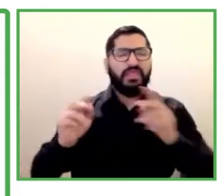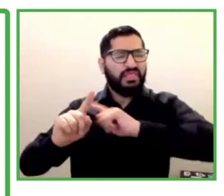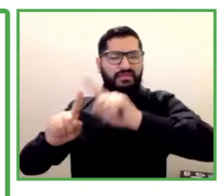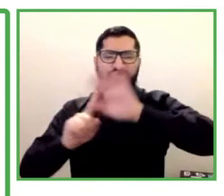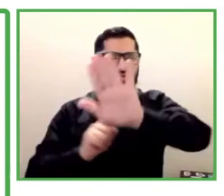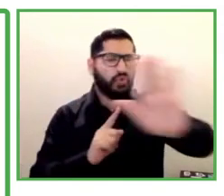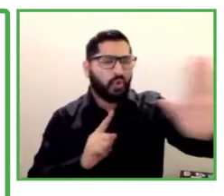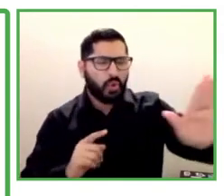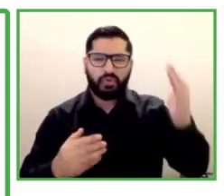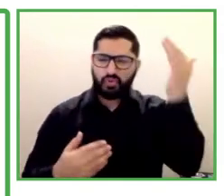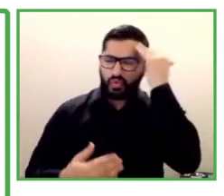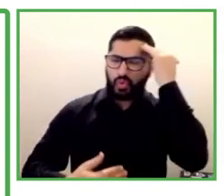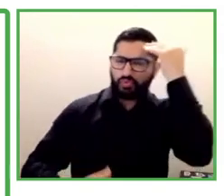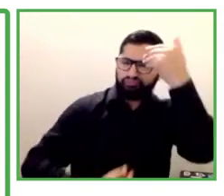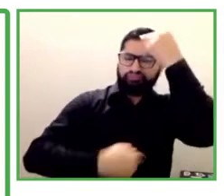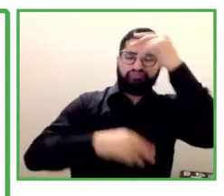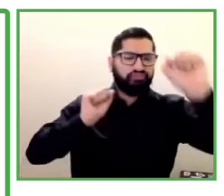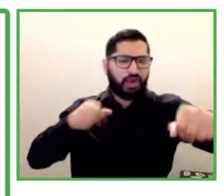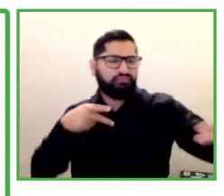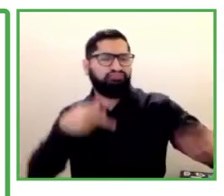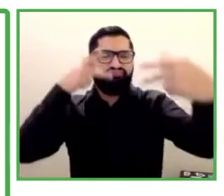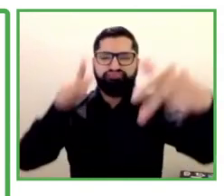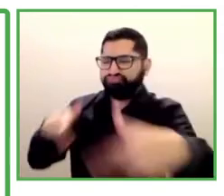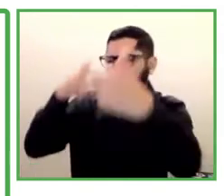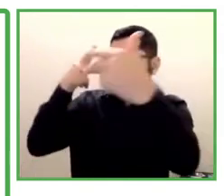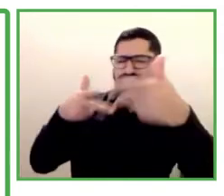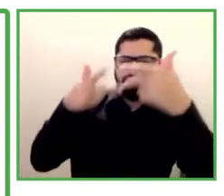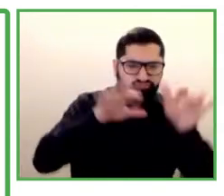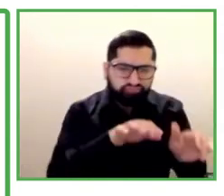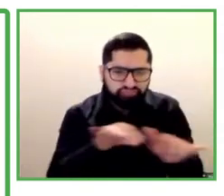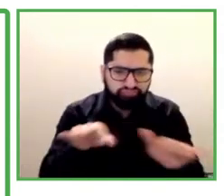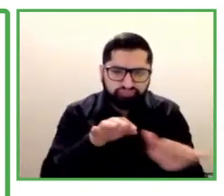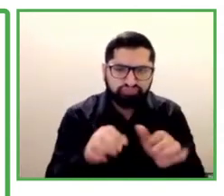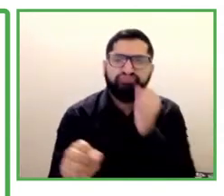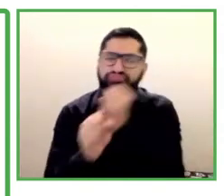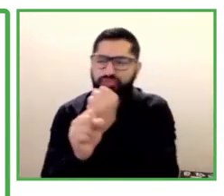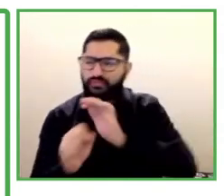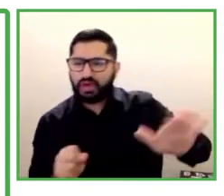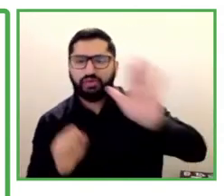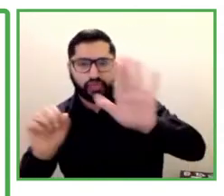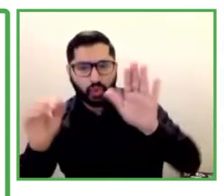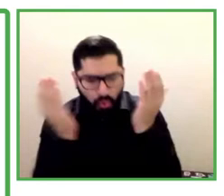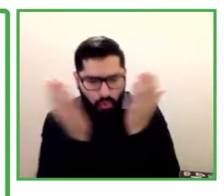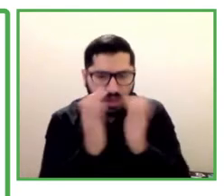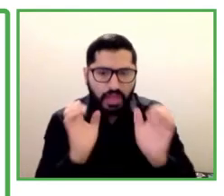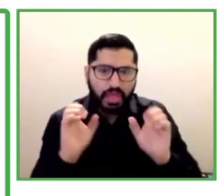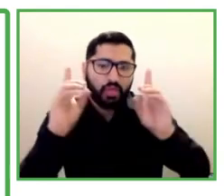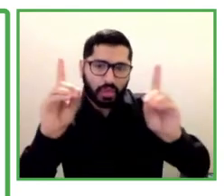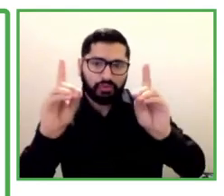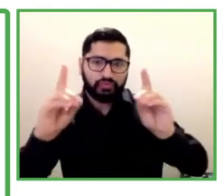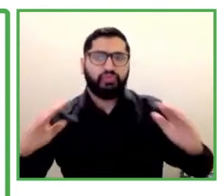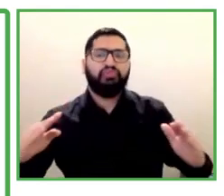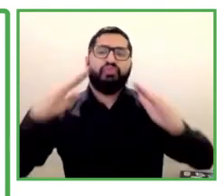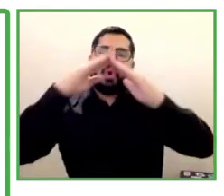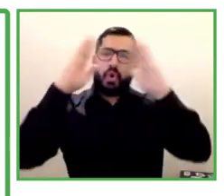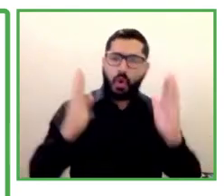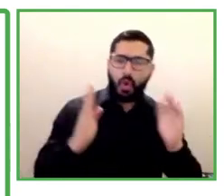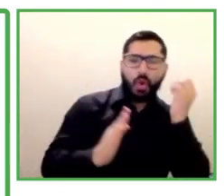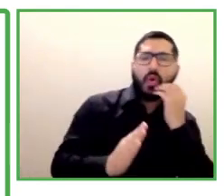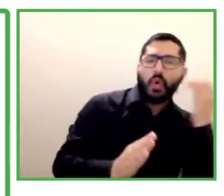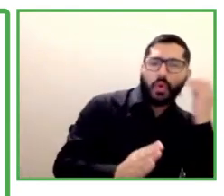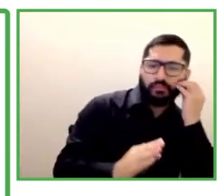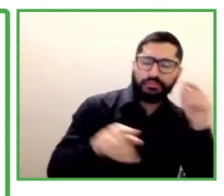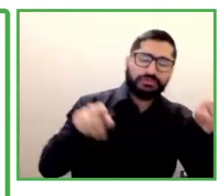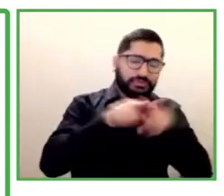right from setting up a workstation to management of issues like loneliness and fluid work hours. We also